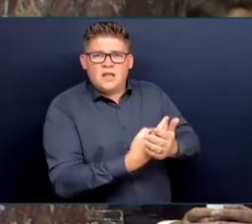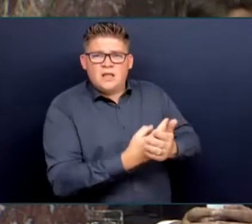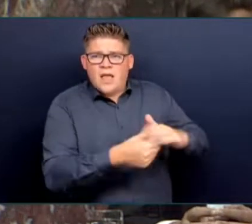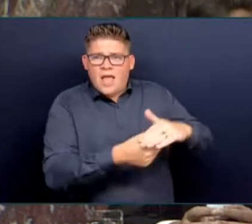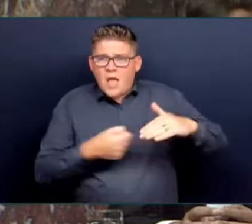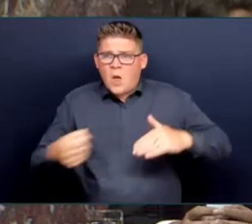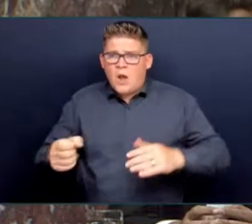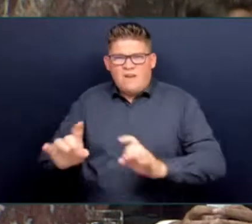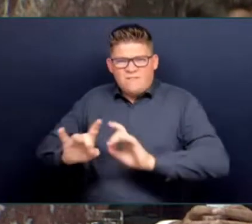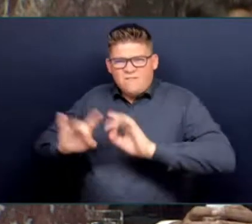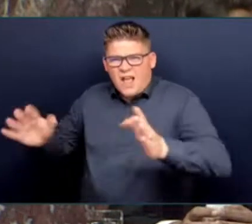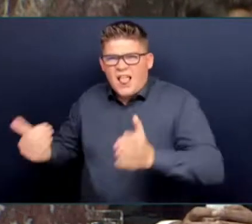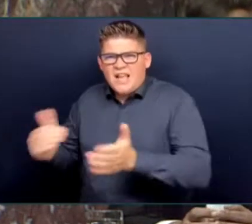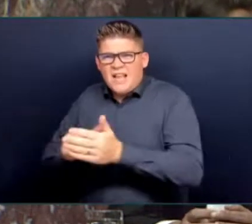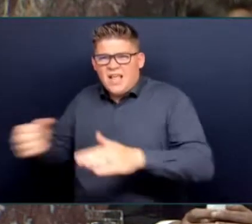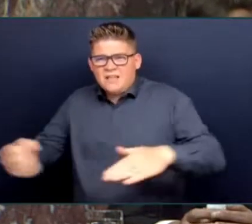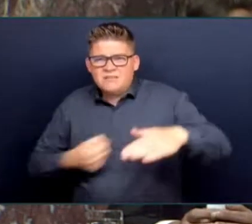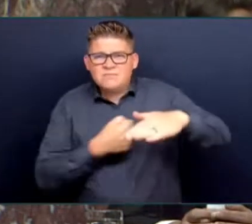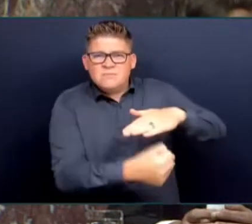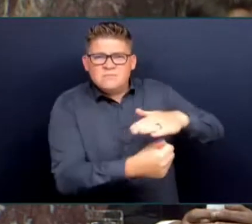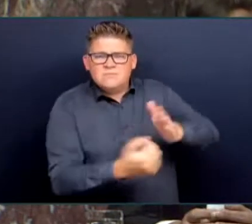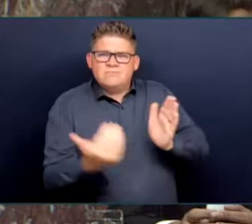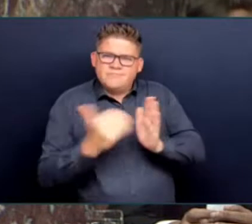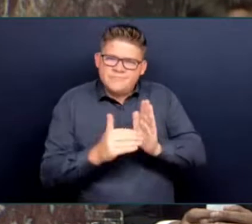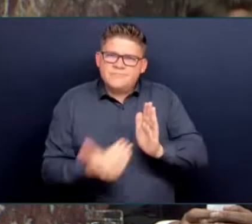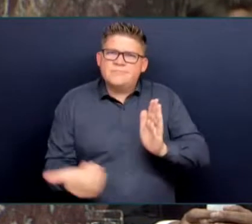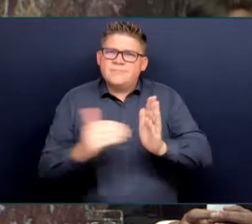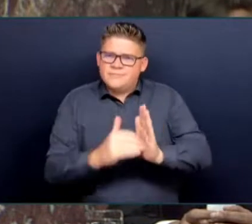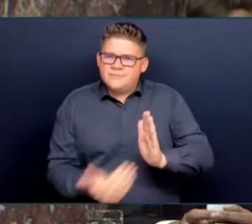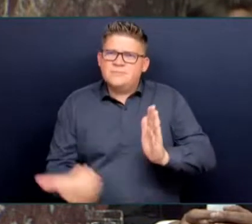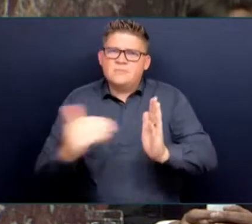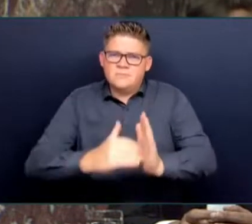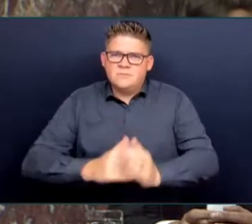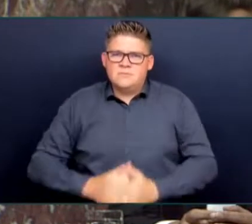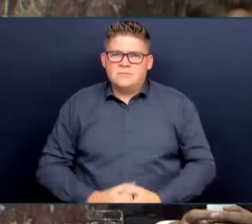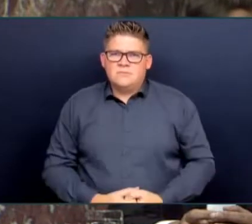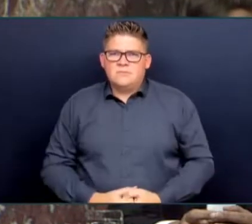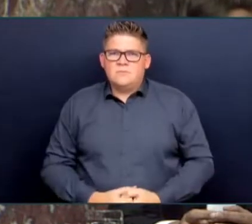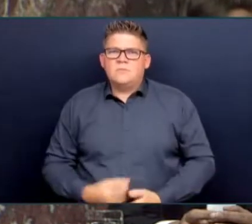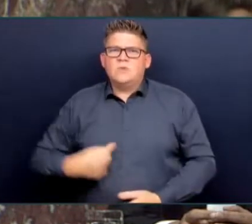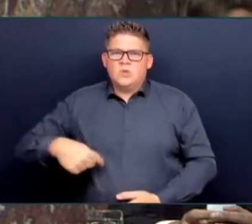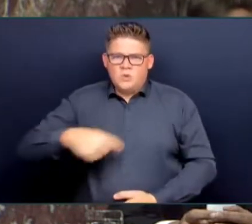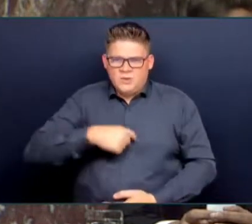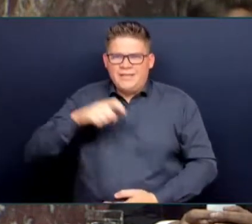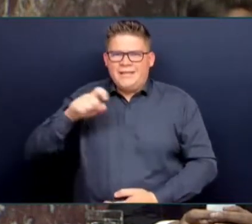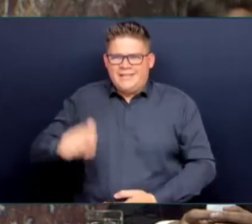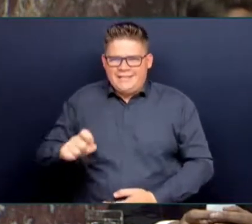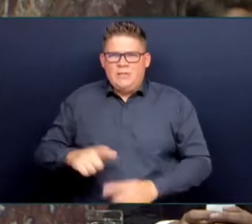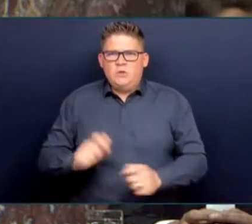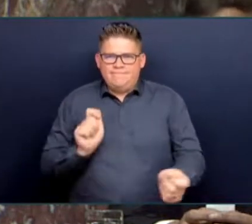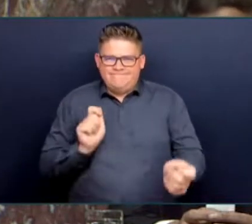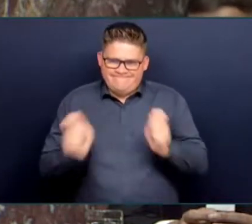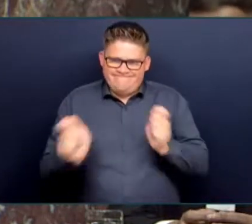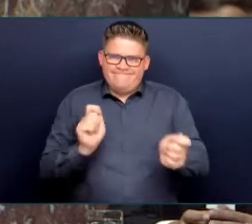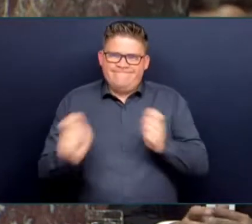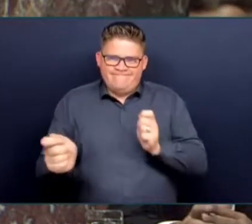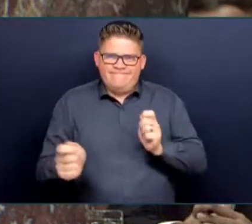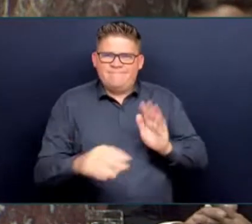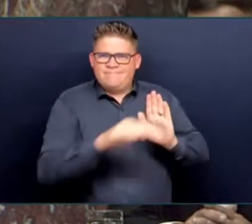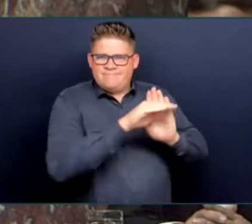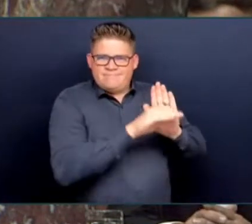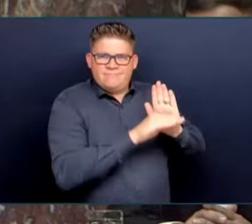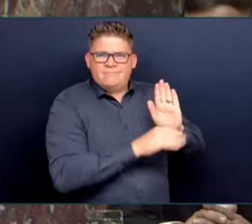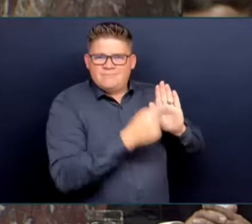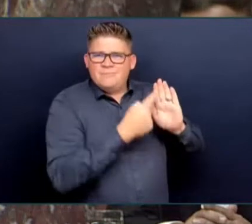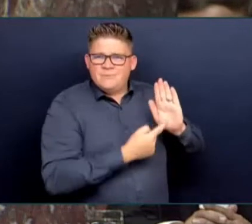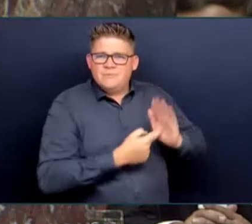needs to be changes to federal bail provisions in order to protect our communities. Mr. Speaker, this is a problem that has to be